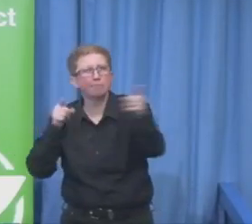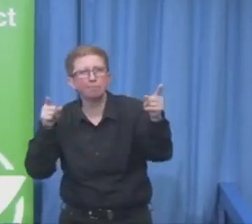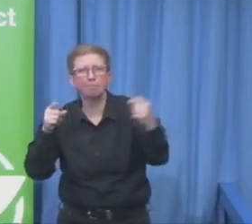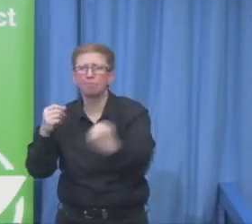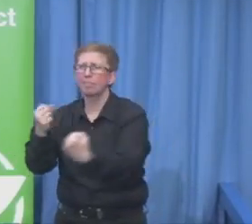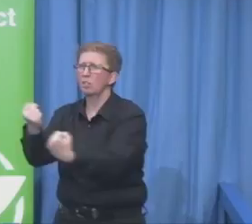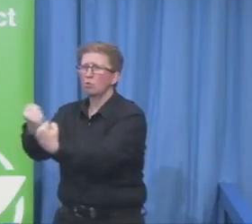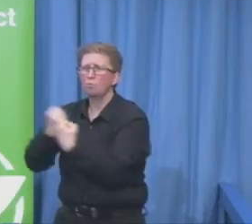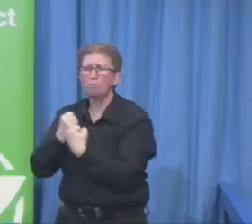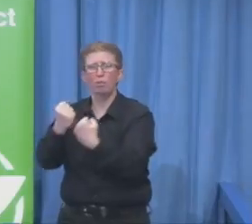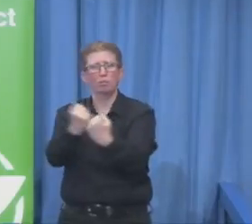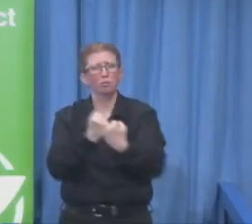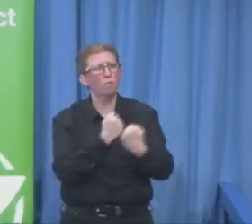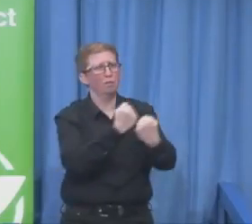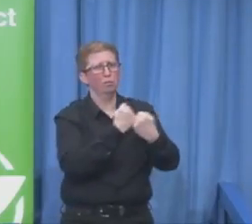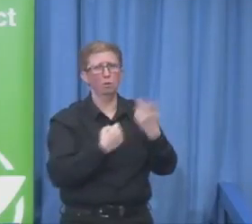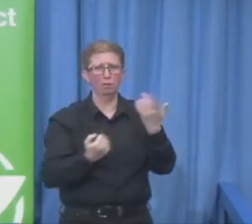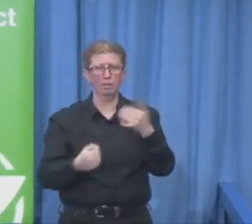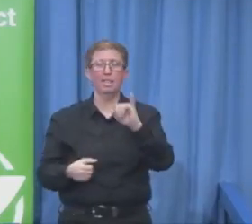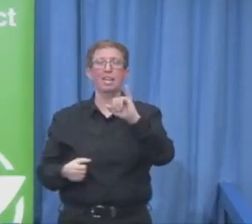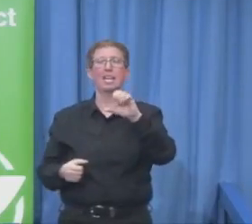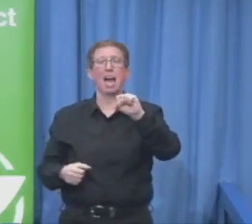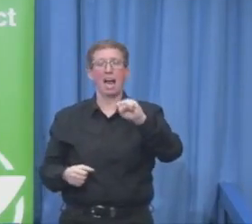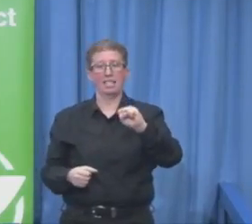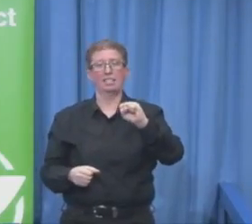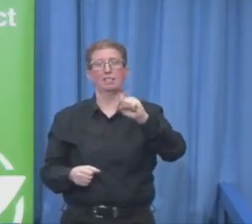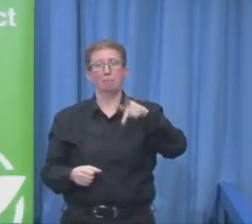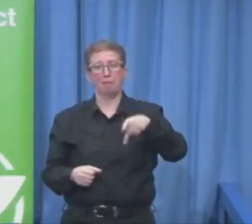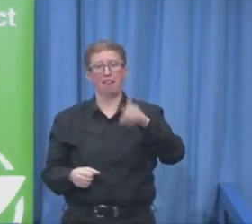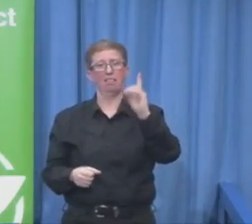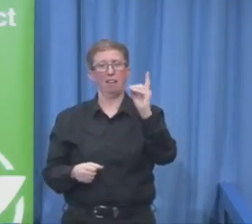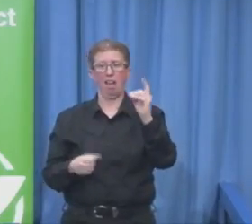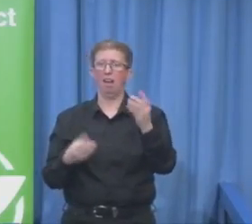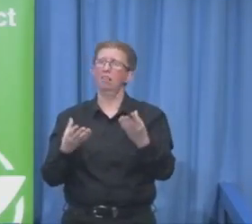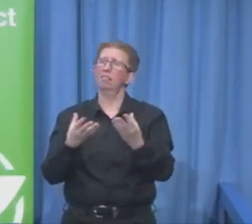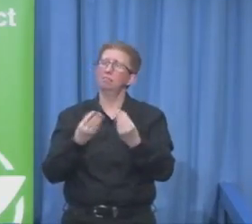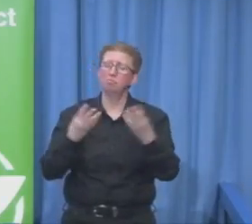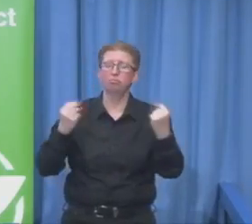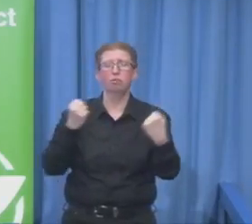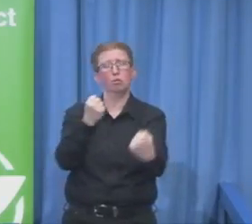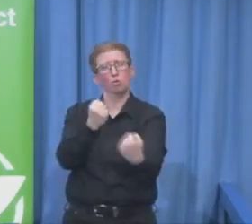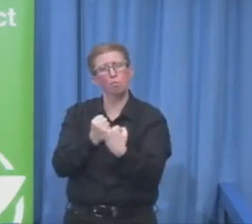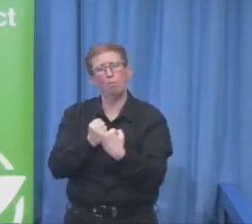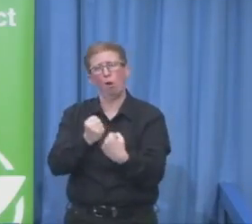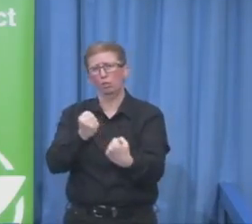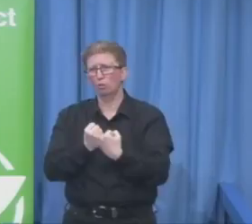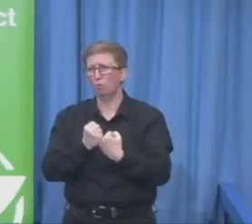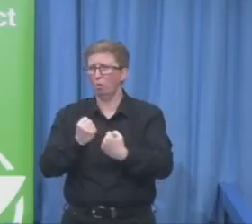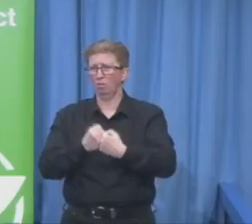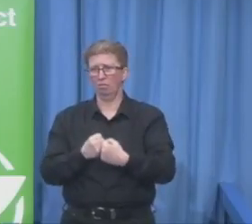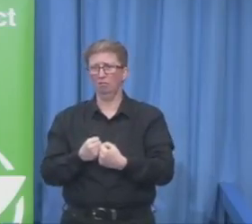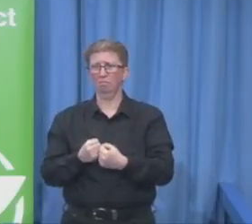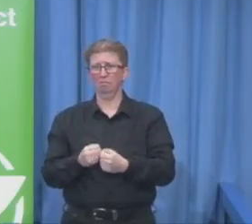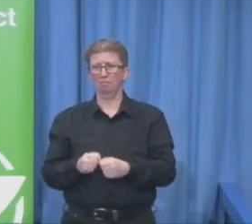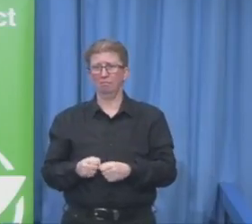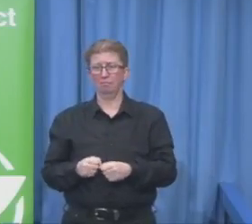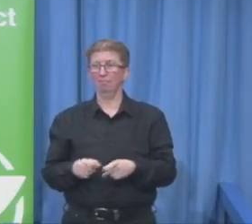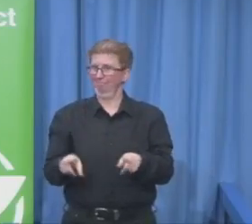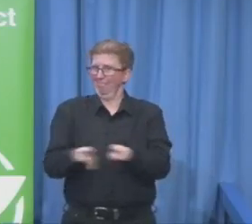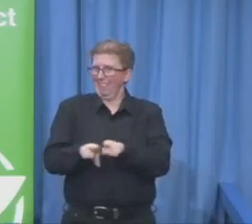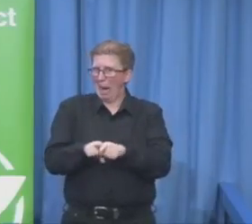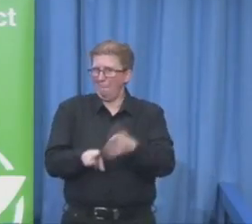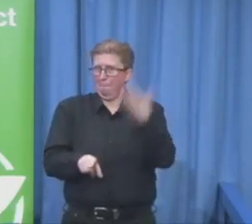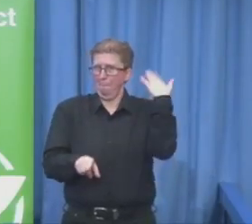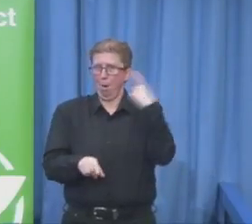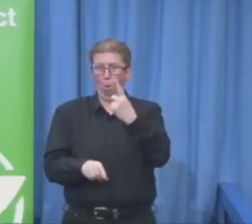to continue with this work. And today we will speak a little bit about other research and job safety questions. that is a little bit the depiction